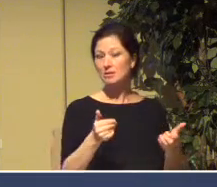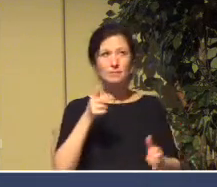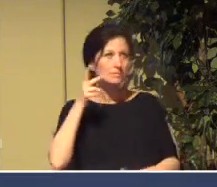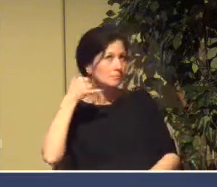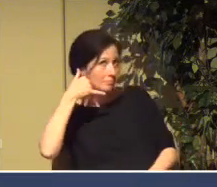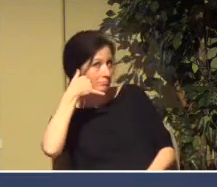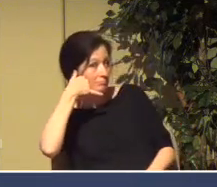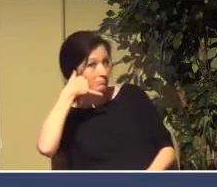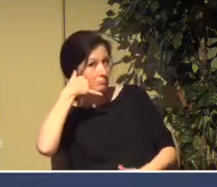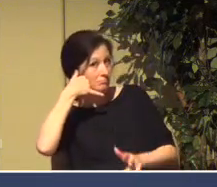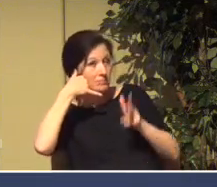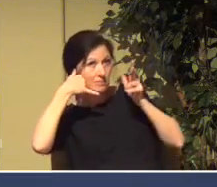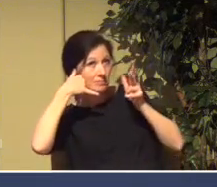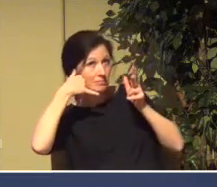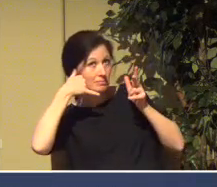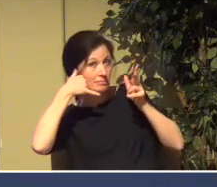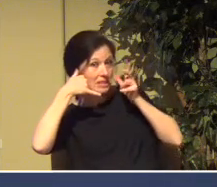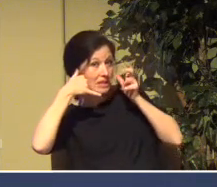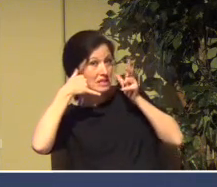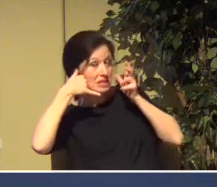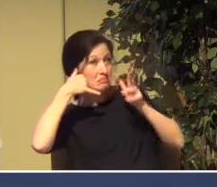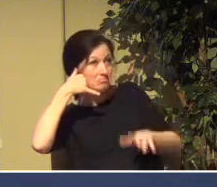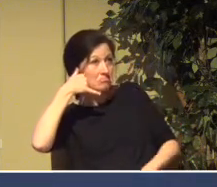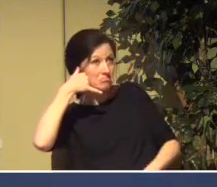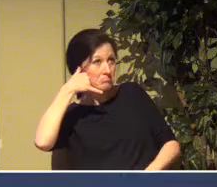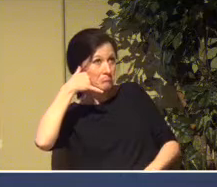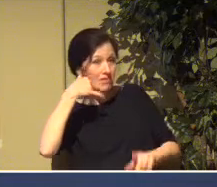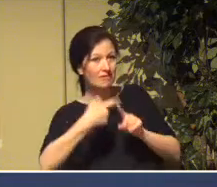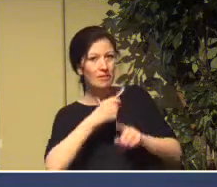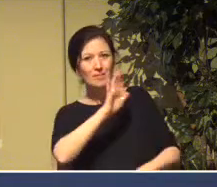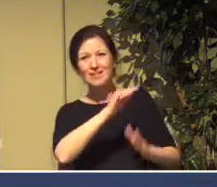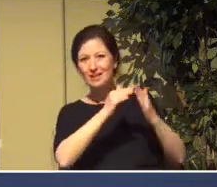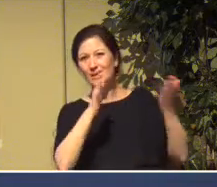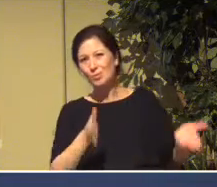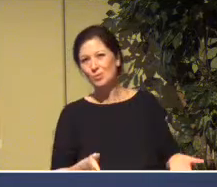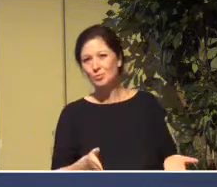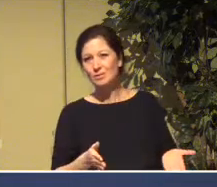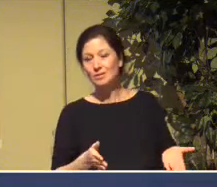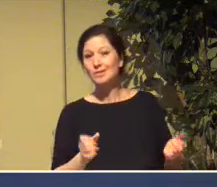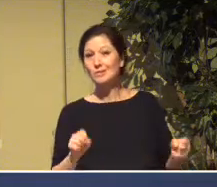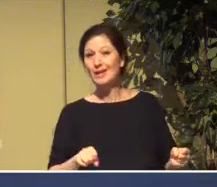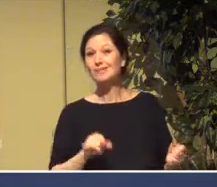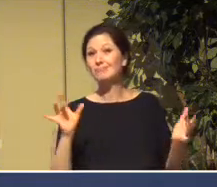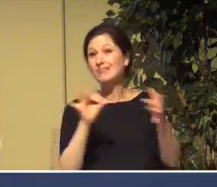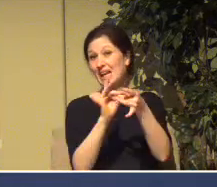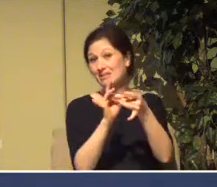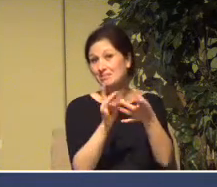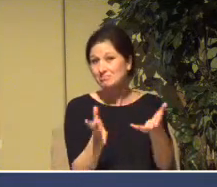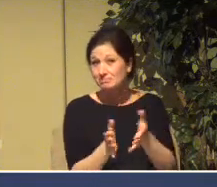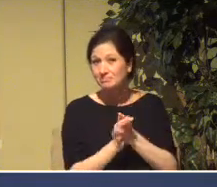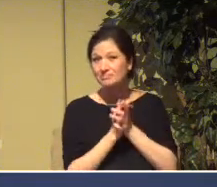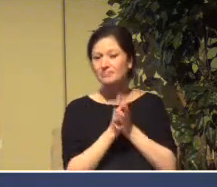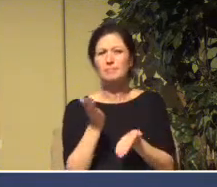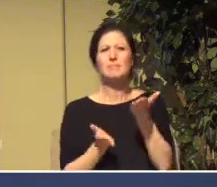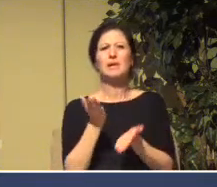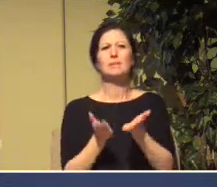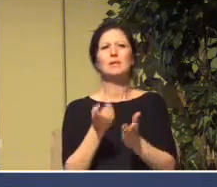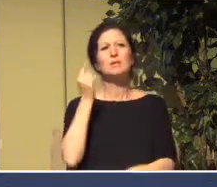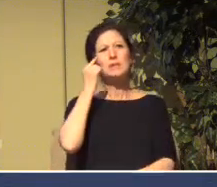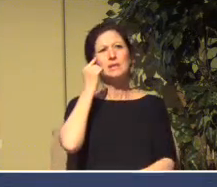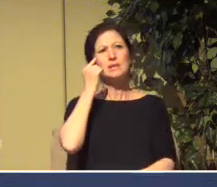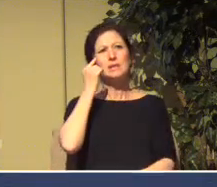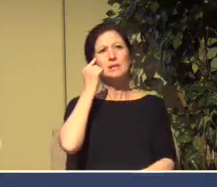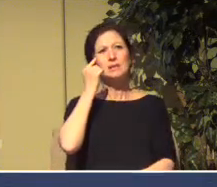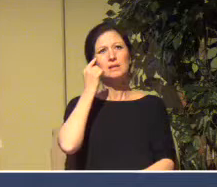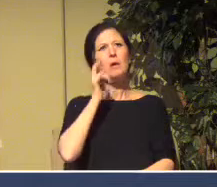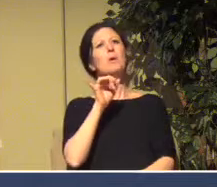ways that we can reach out to one another, help one another. There may be somebody that you're looking at and saying, our family has a